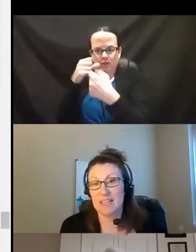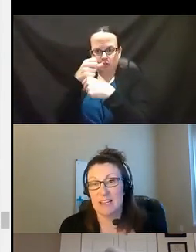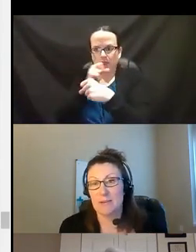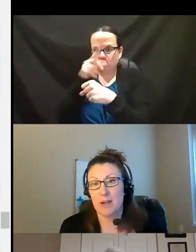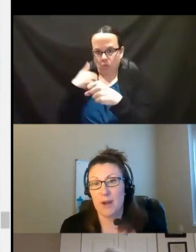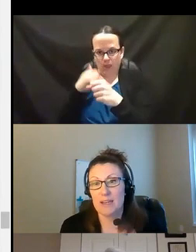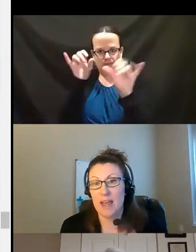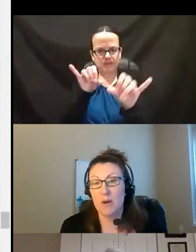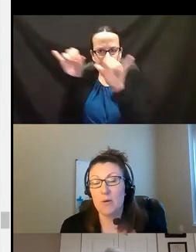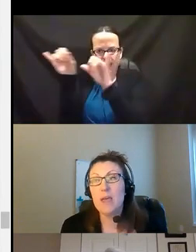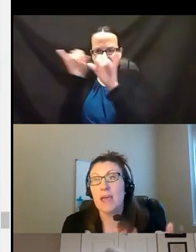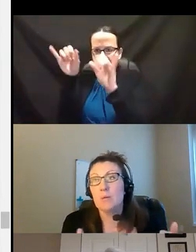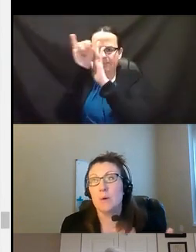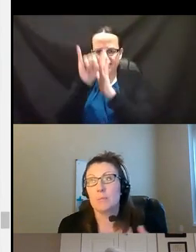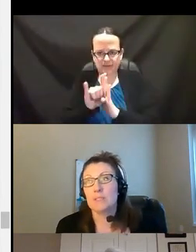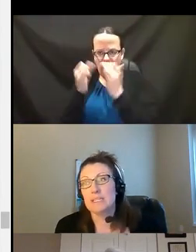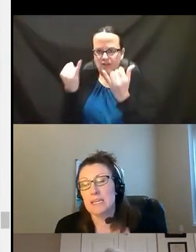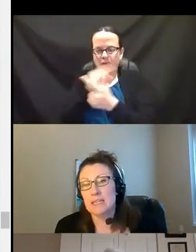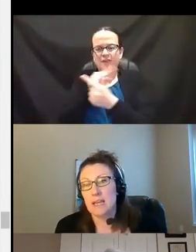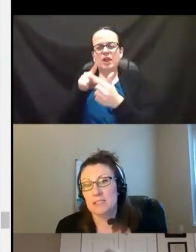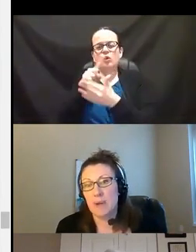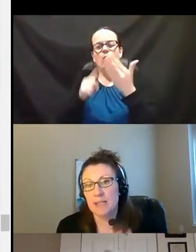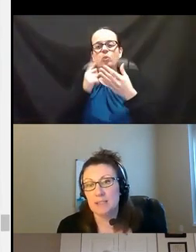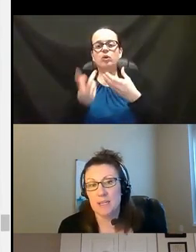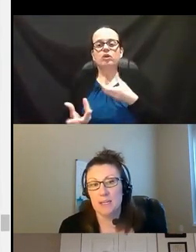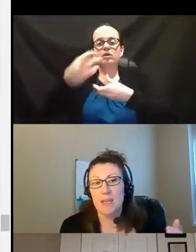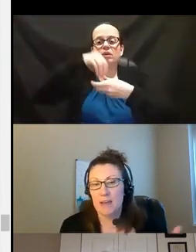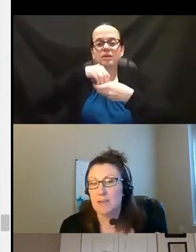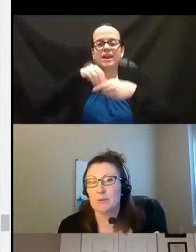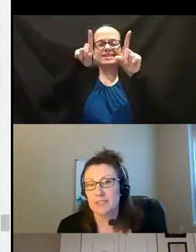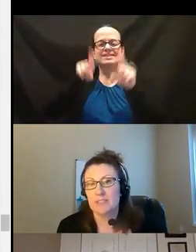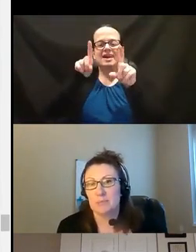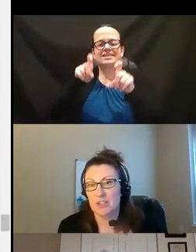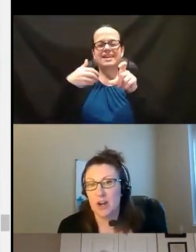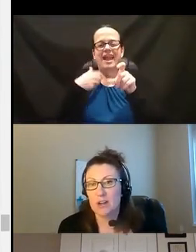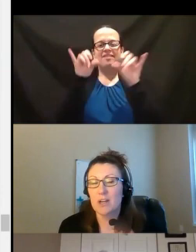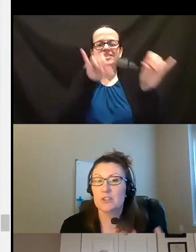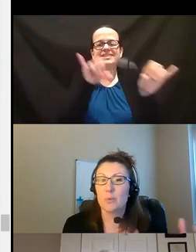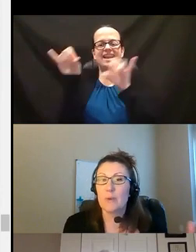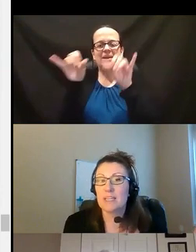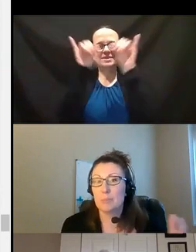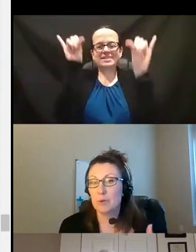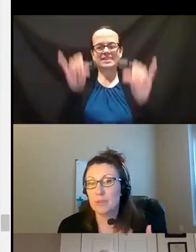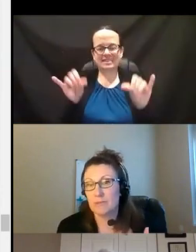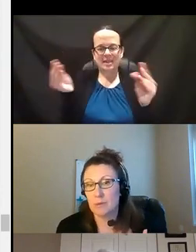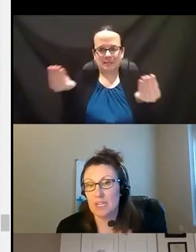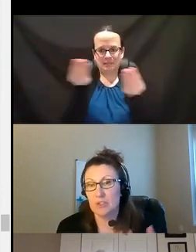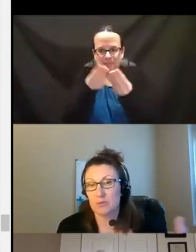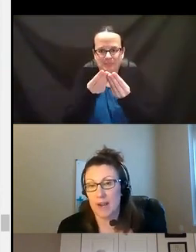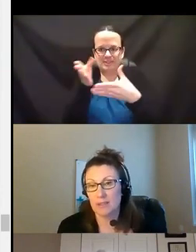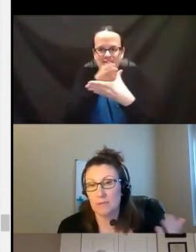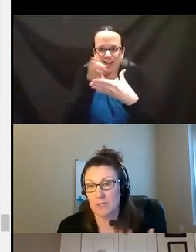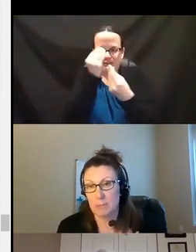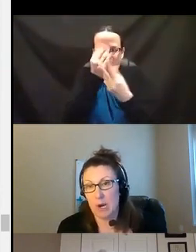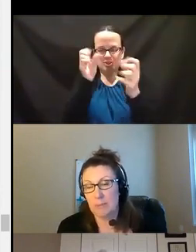the same identifier right now. And what we're building in then is piloting having those systems talk so we can pull the information